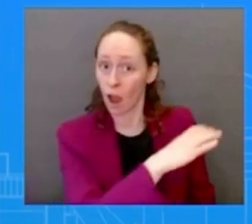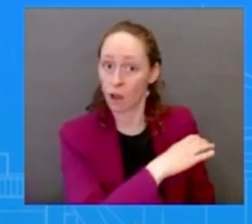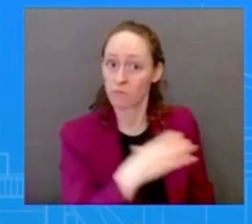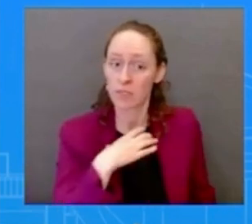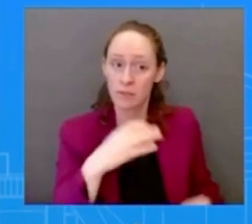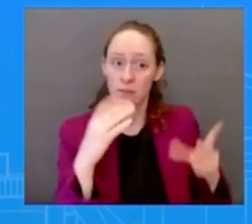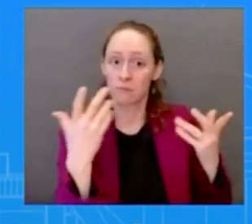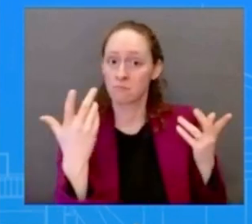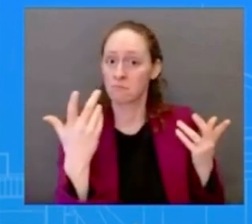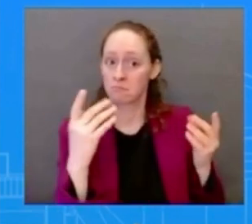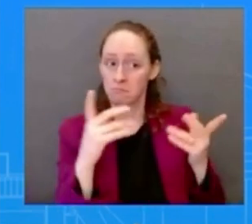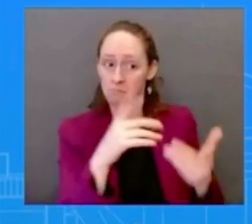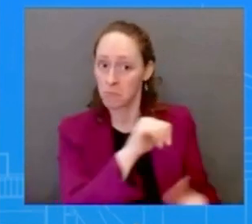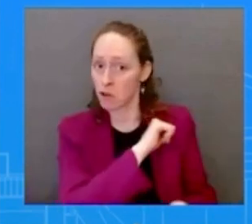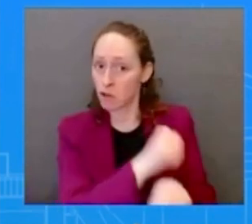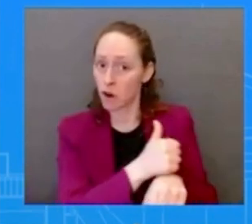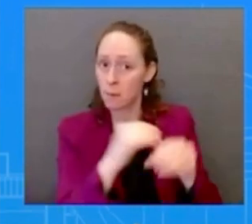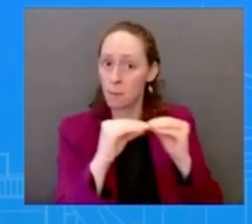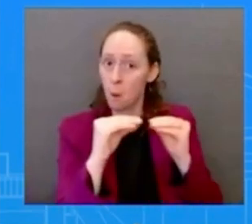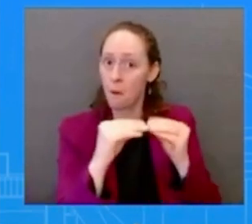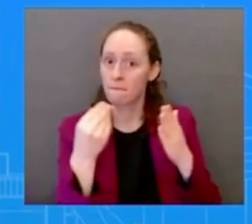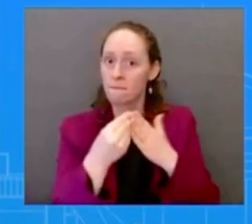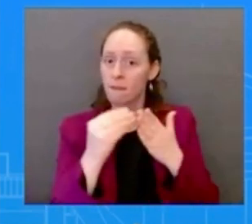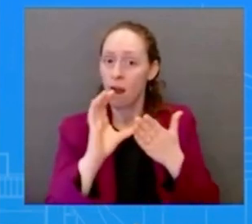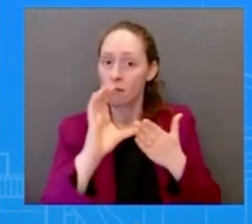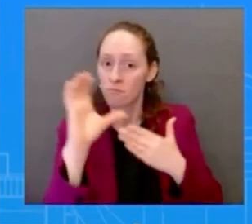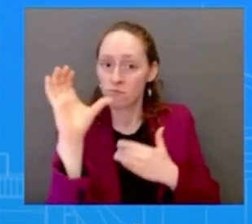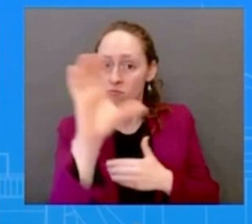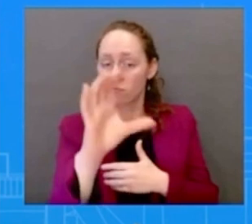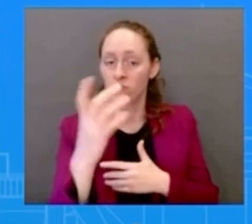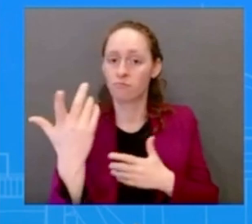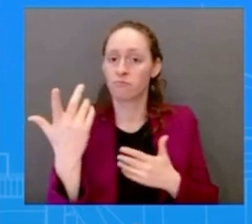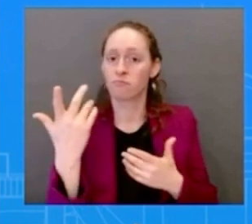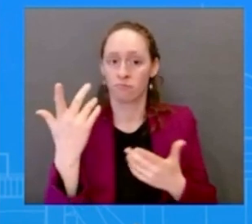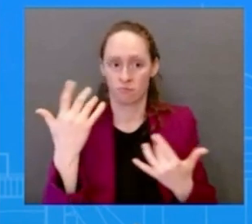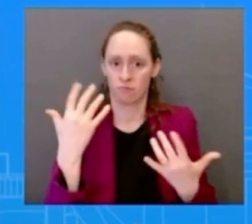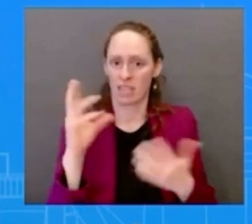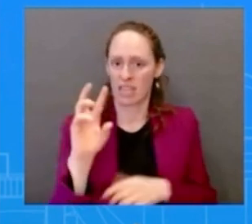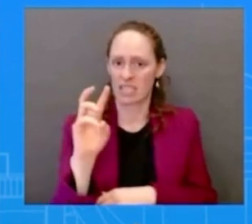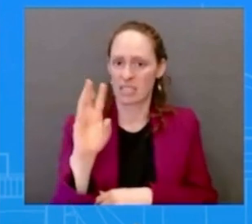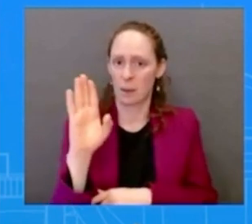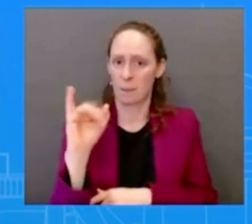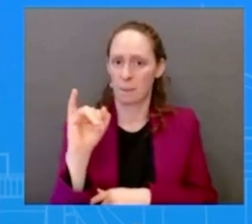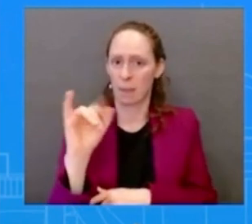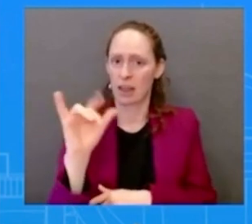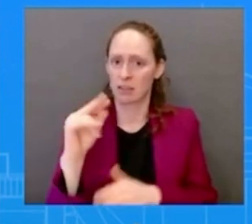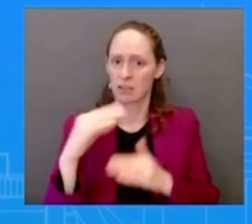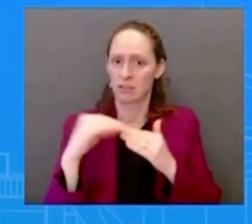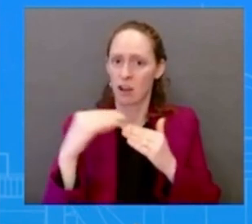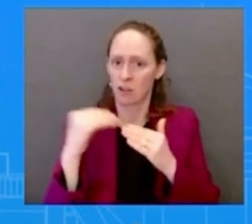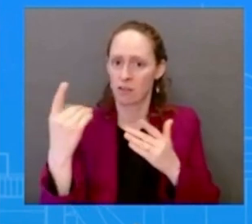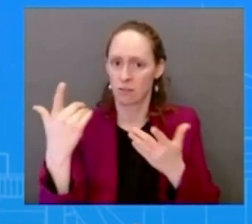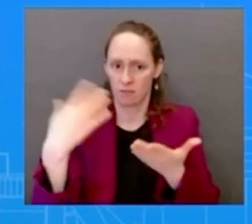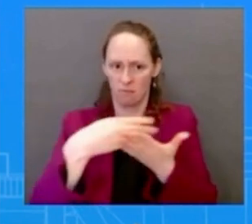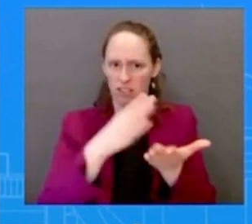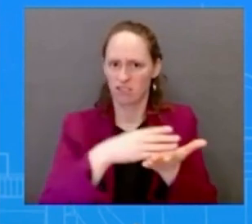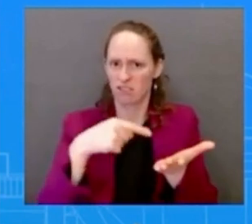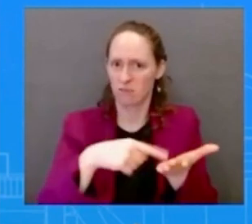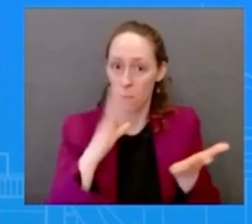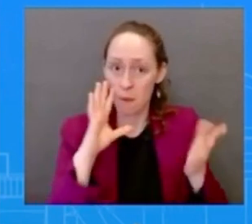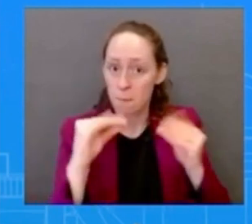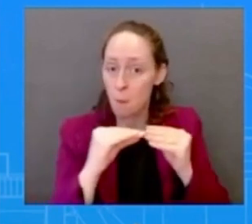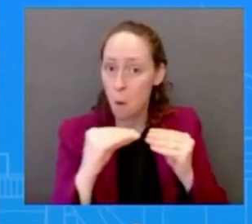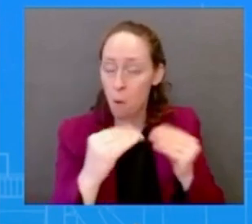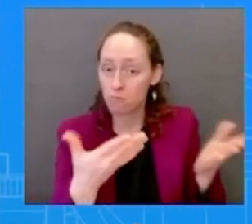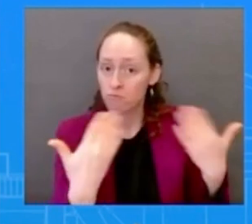the six billion dollars that the president asked for in his budget request and are there concerns about whether the political will to do so